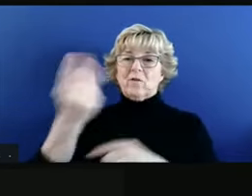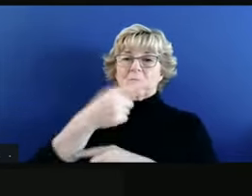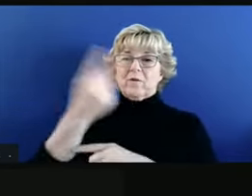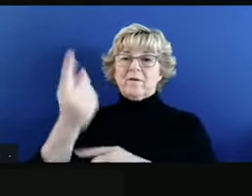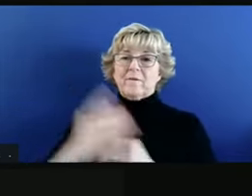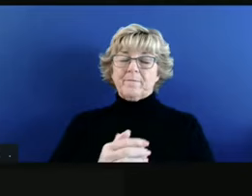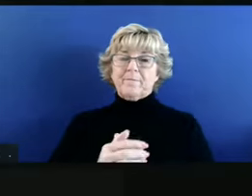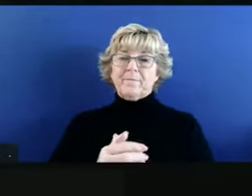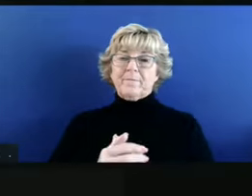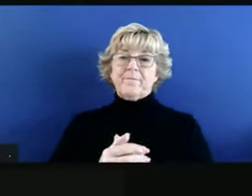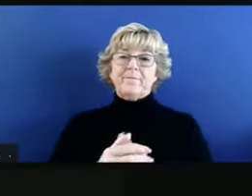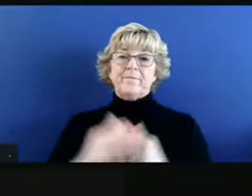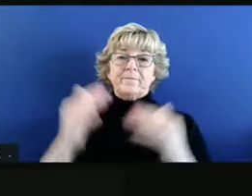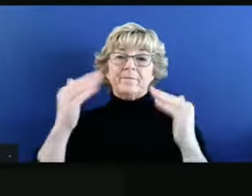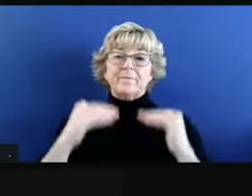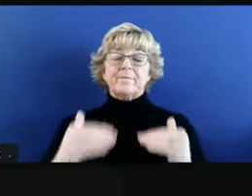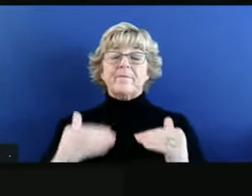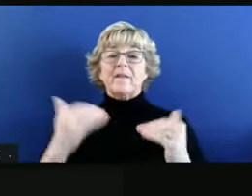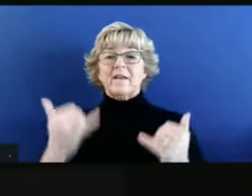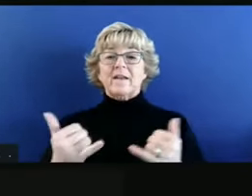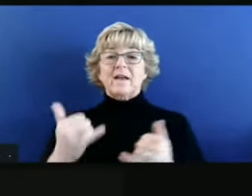Spencer Custodio, voice of OC.